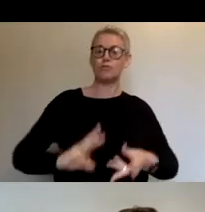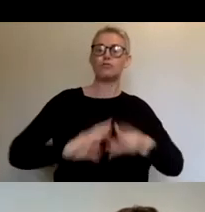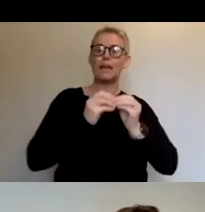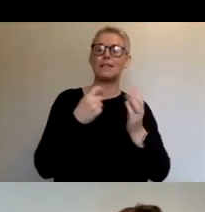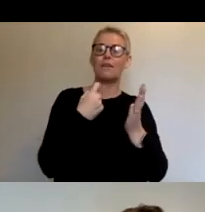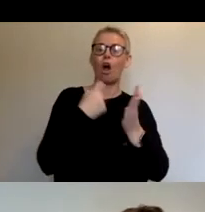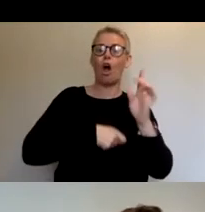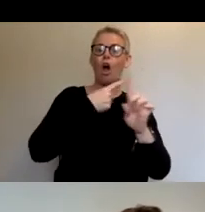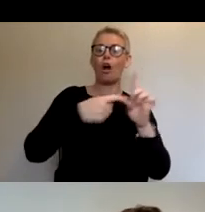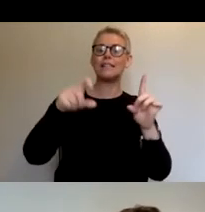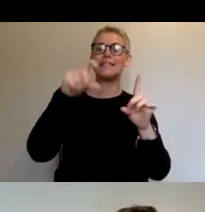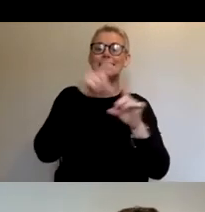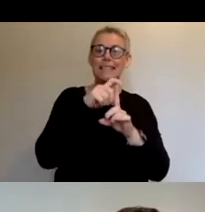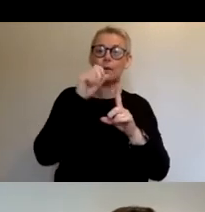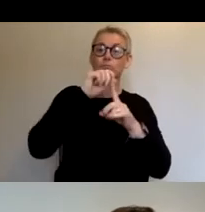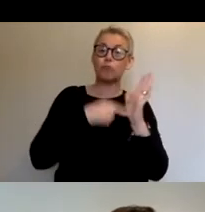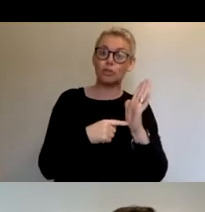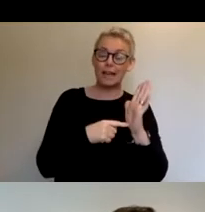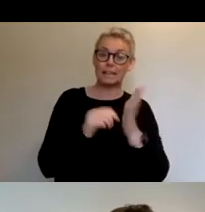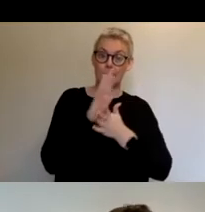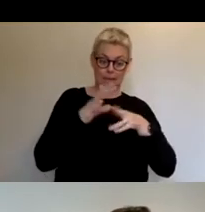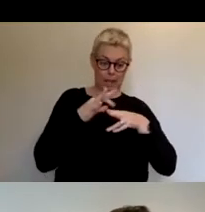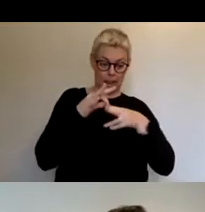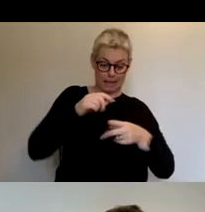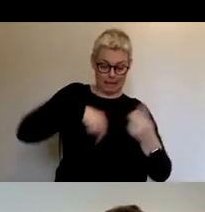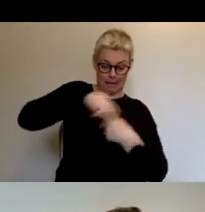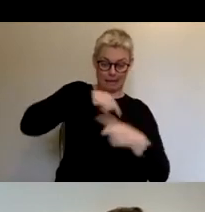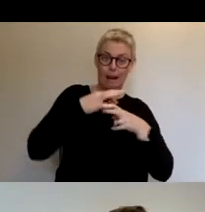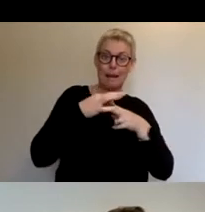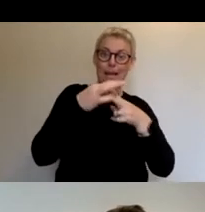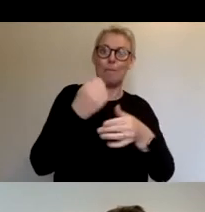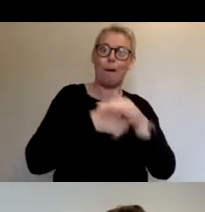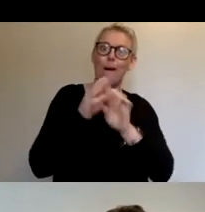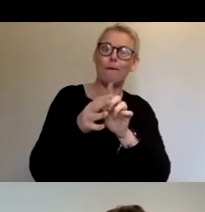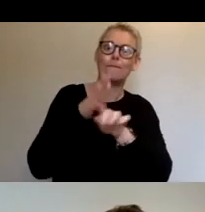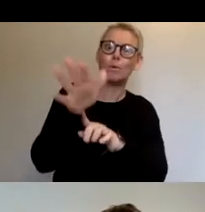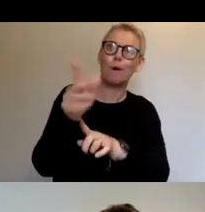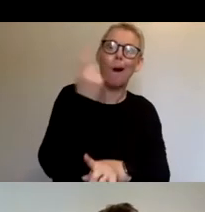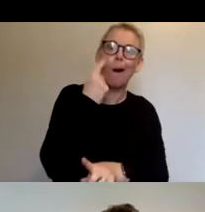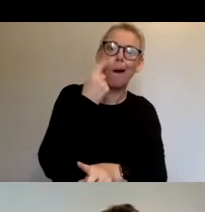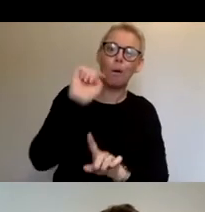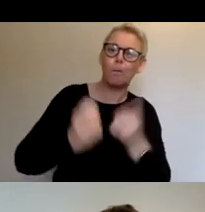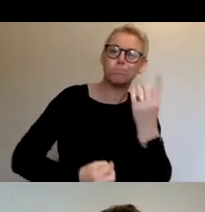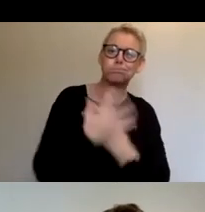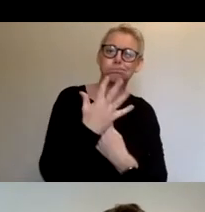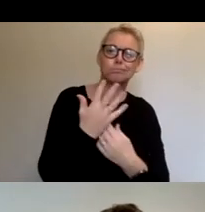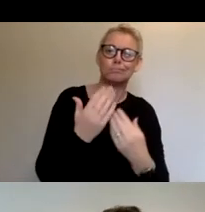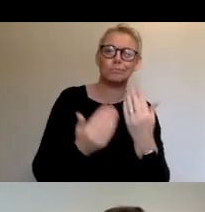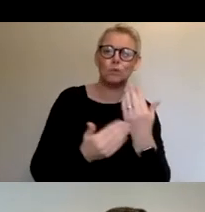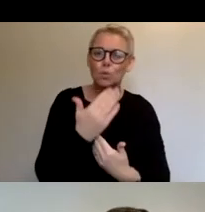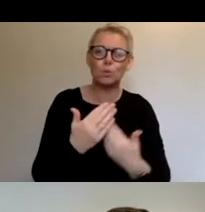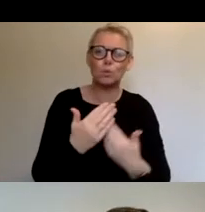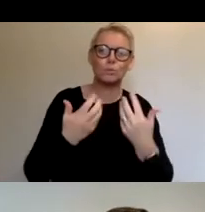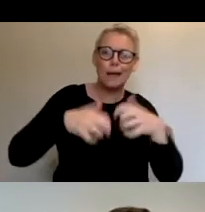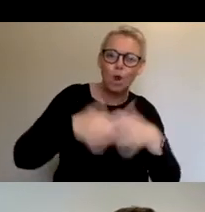the Bristol and Bath cluster into the future and to engage with emergent technologies and to develop a diverse new talent